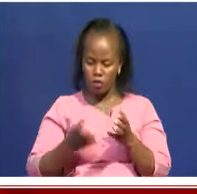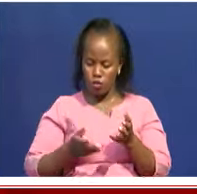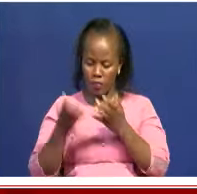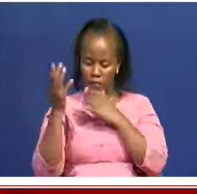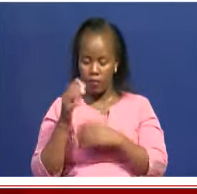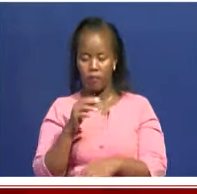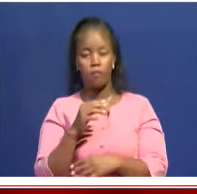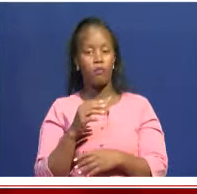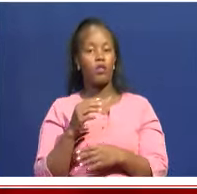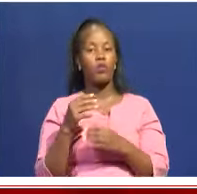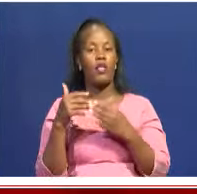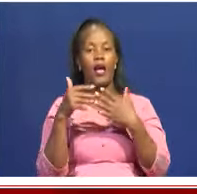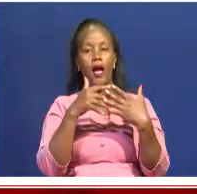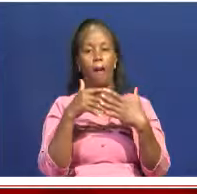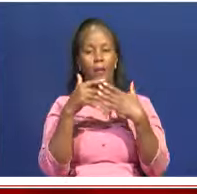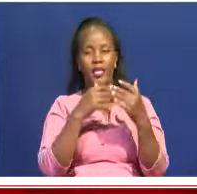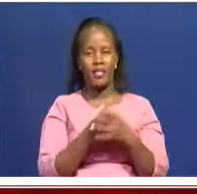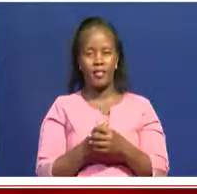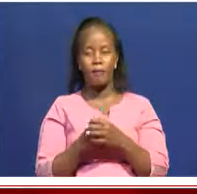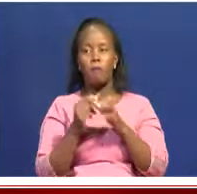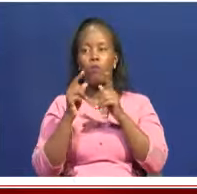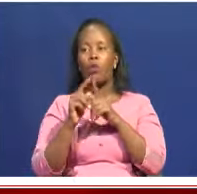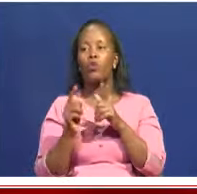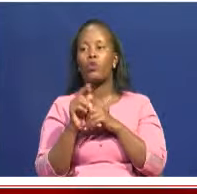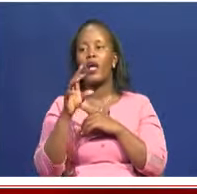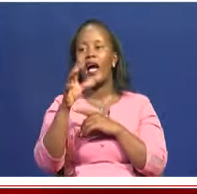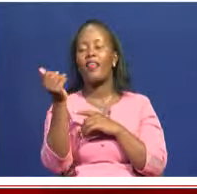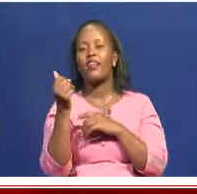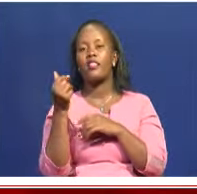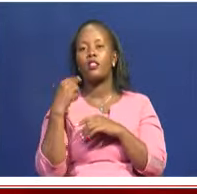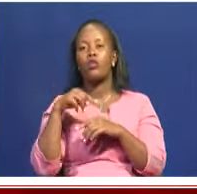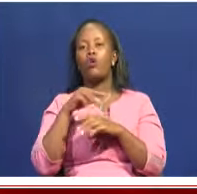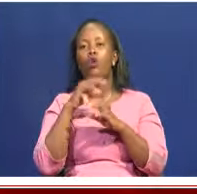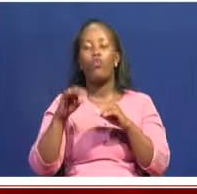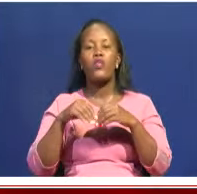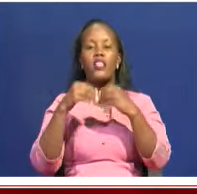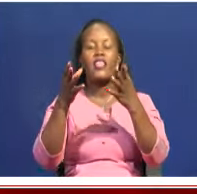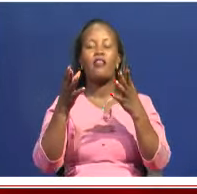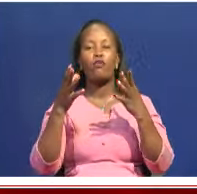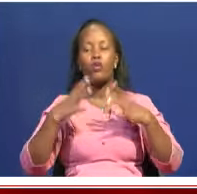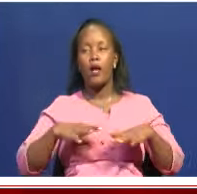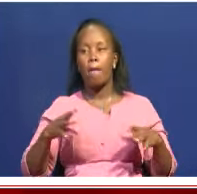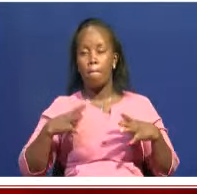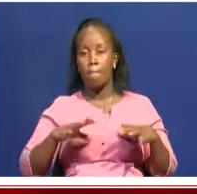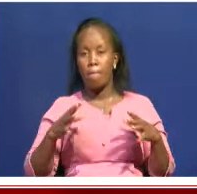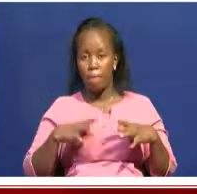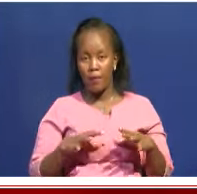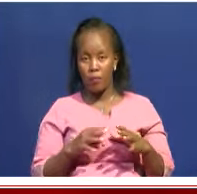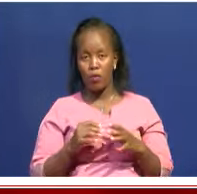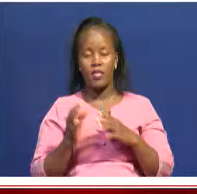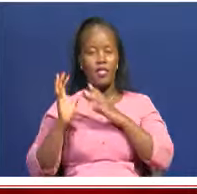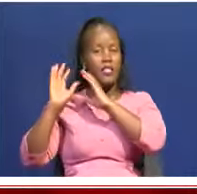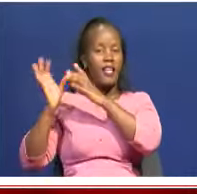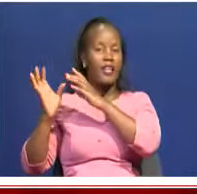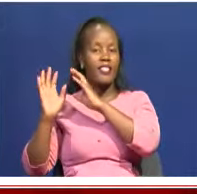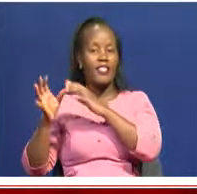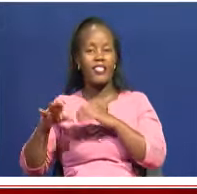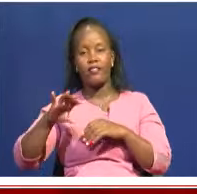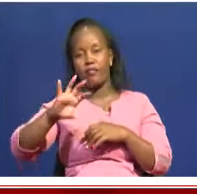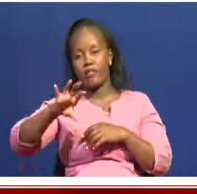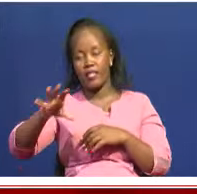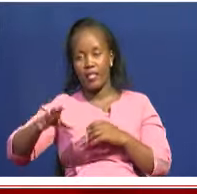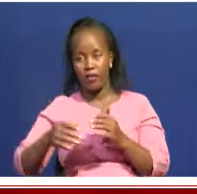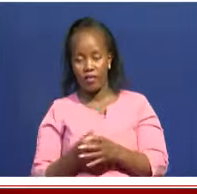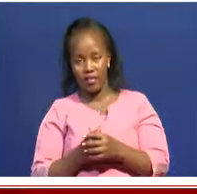Vigangos back to the country. And we gave this back to the community in the Kaya Forest in Kilifi County. So you see,